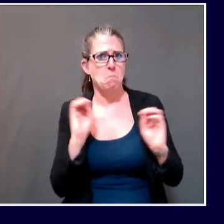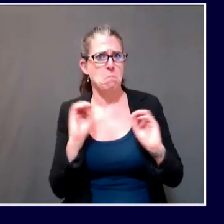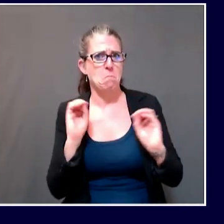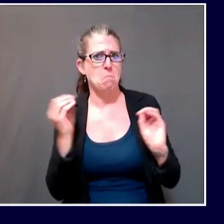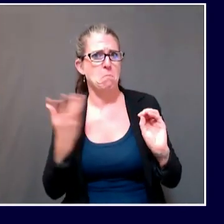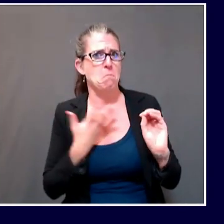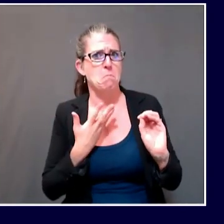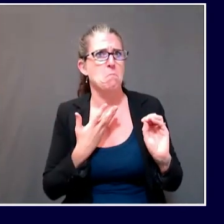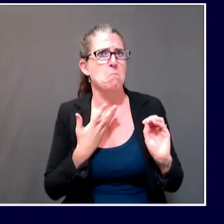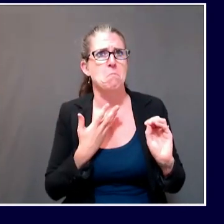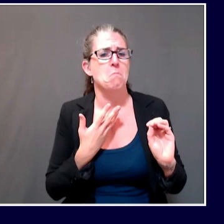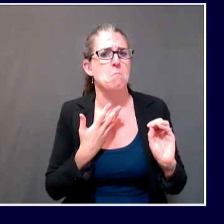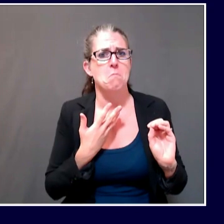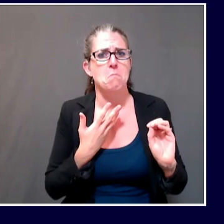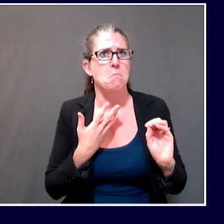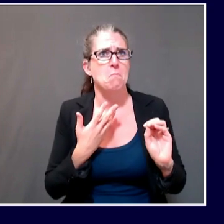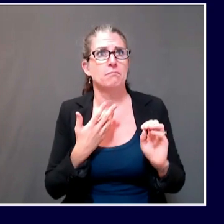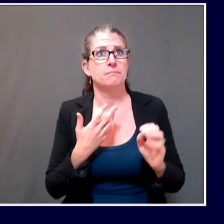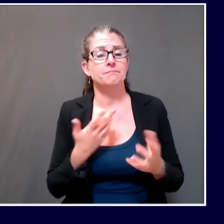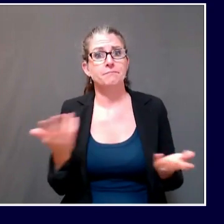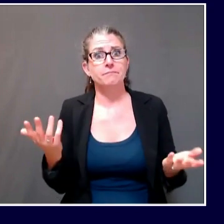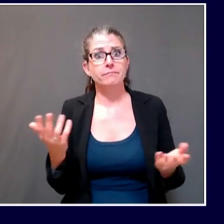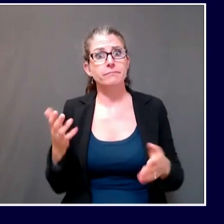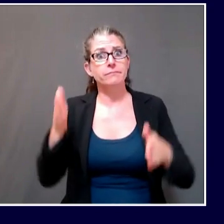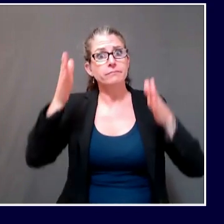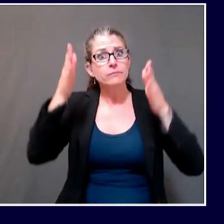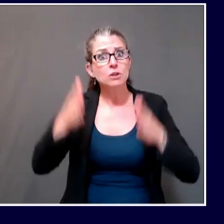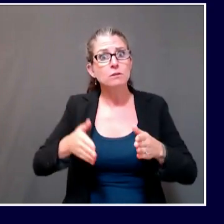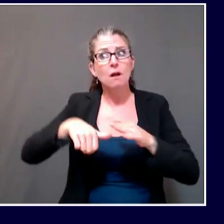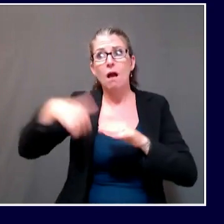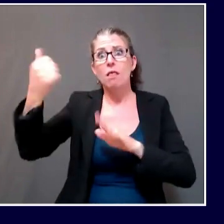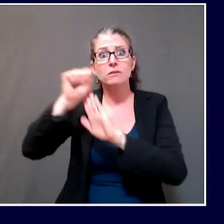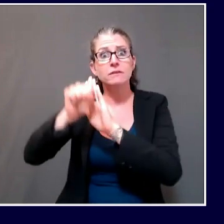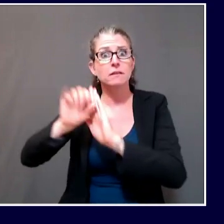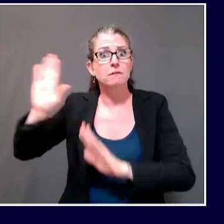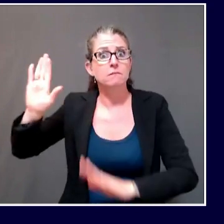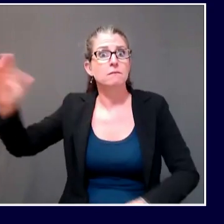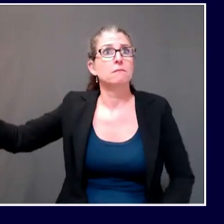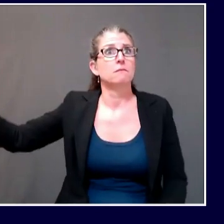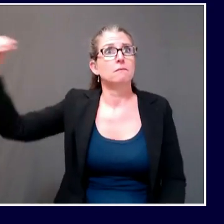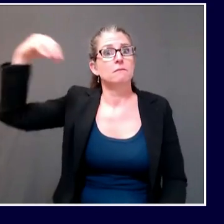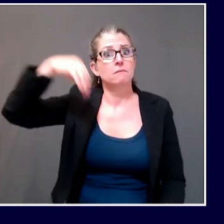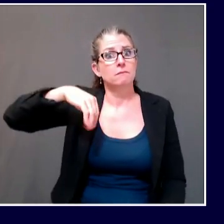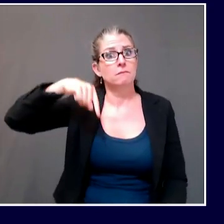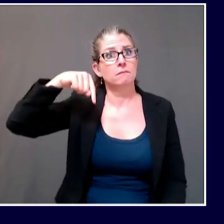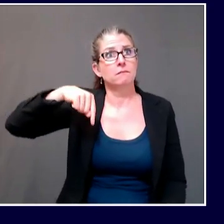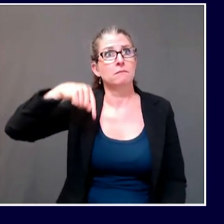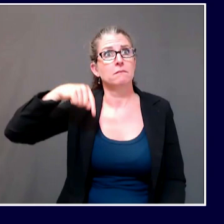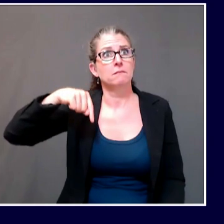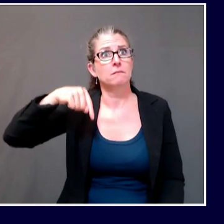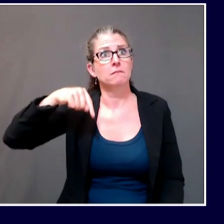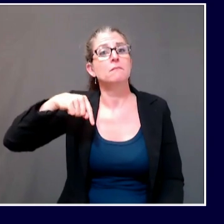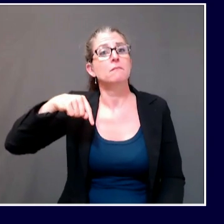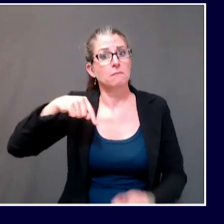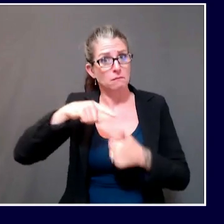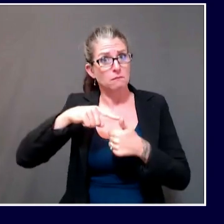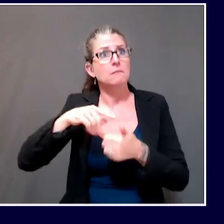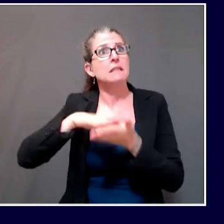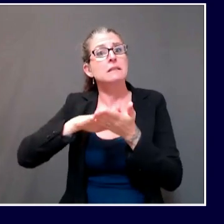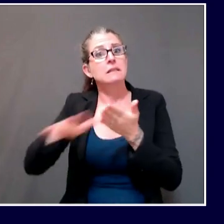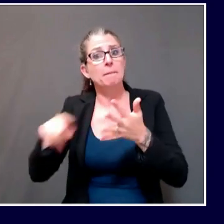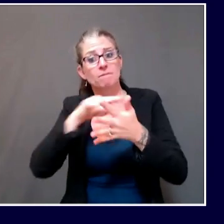into the state of Maine from any other state, provided it's not one of the five states that are exempt from quarantine or testing